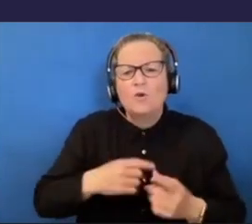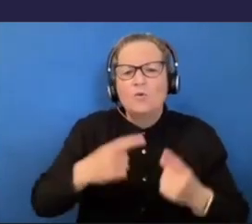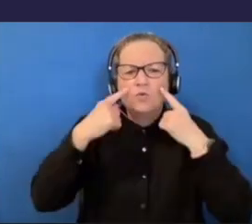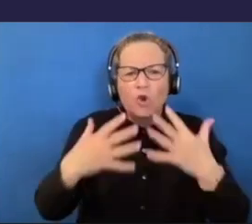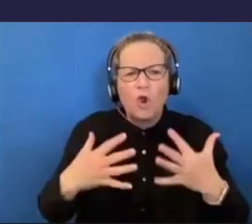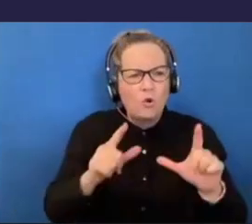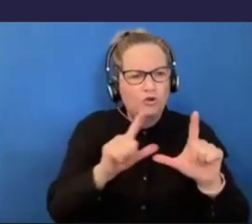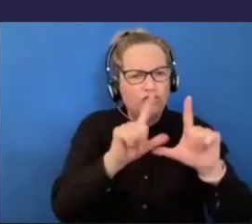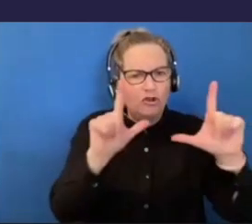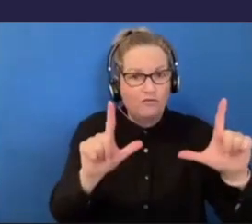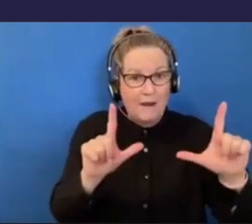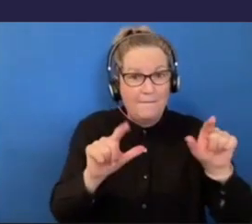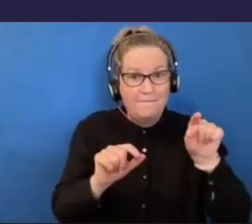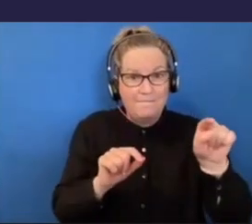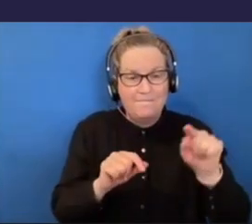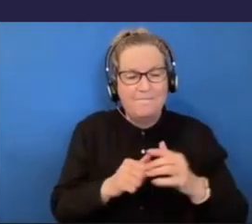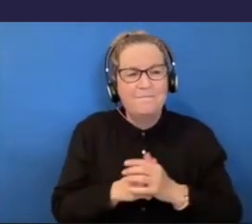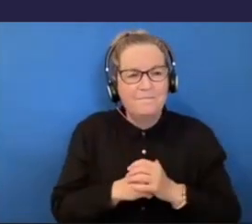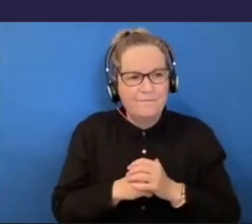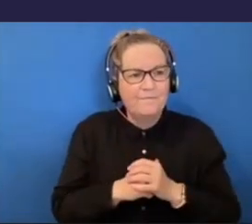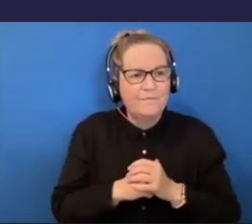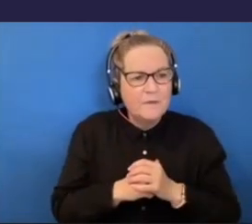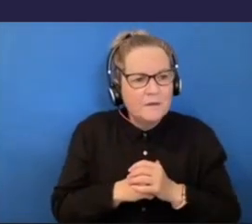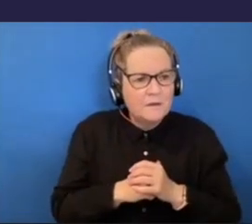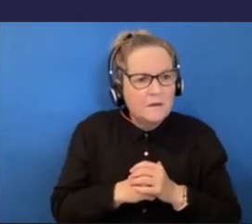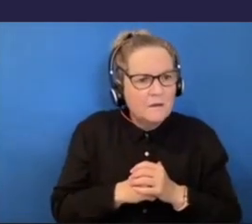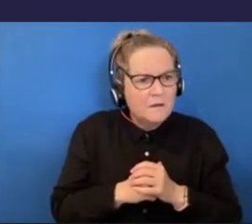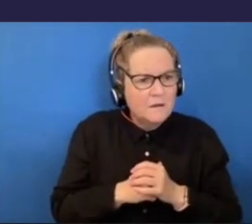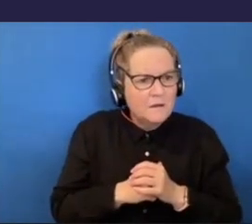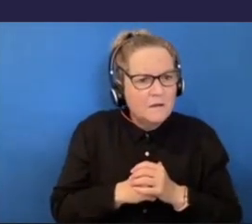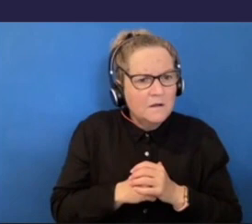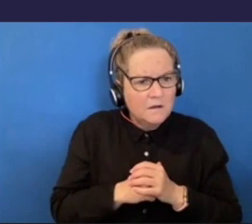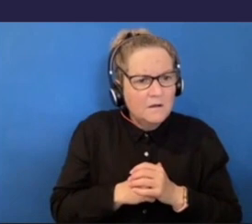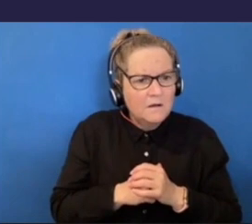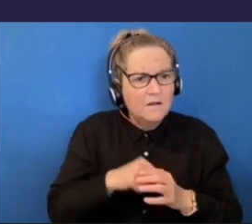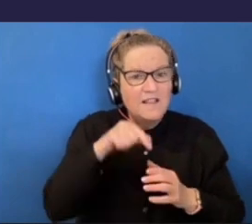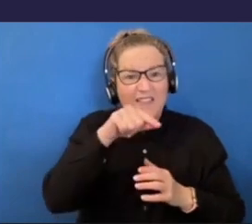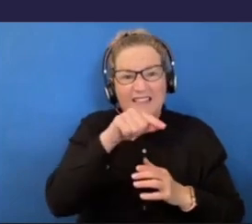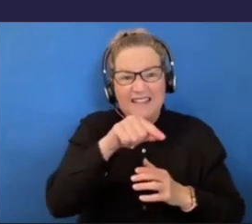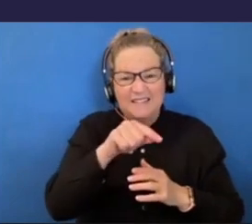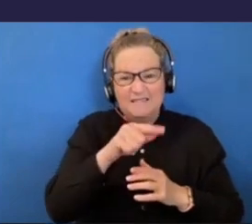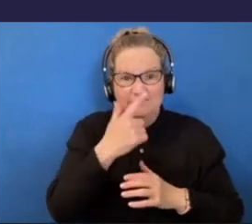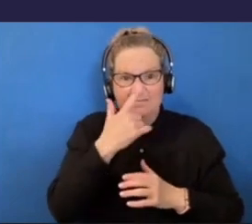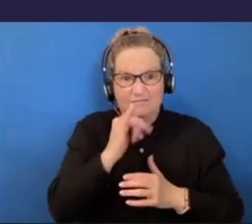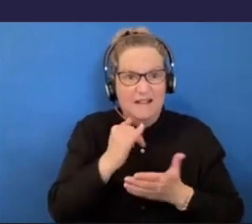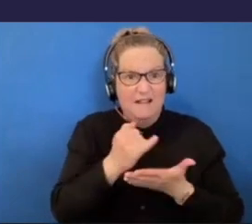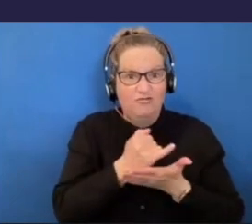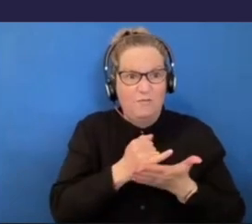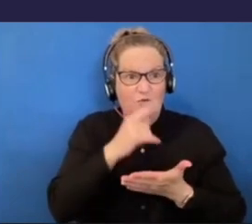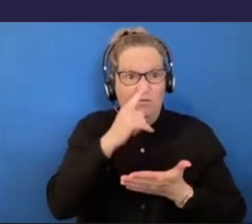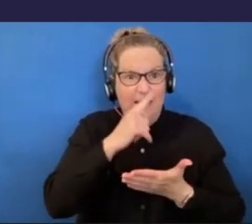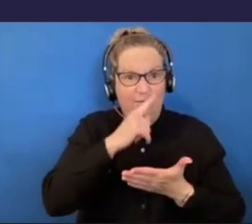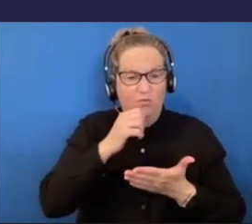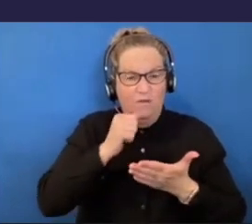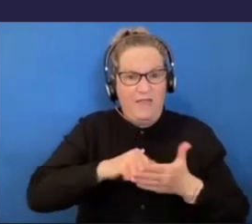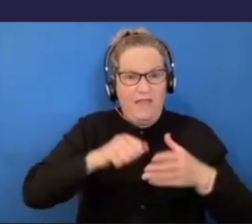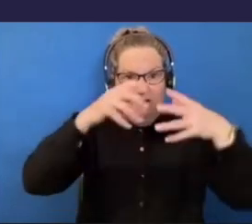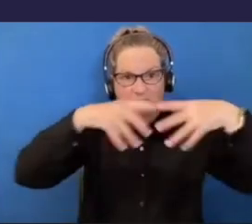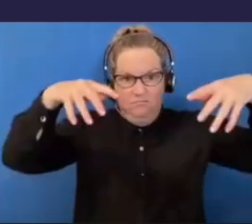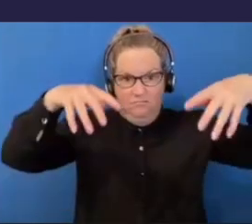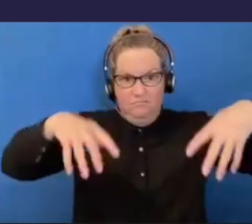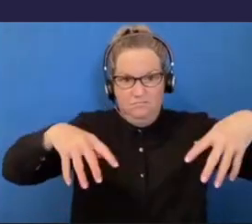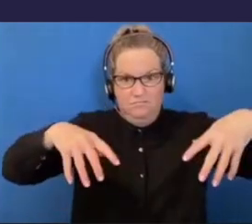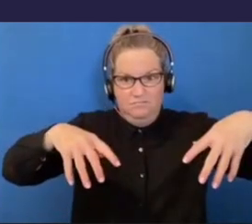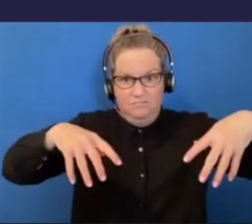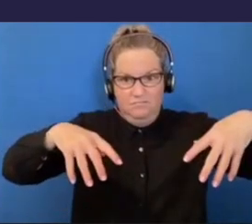here, and this is the hierarchy of an organized crime organization. But, but I think the model